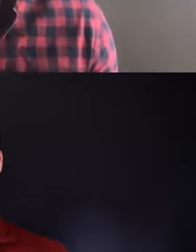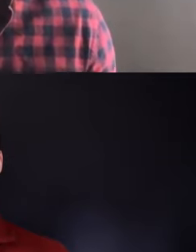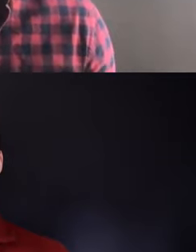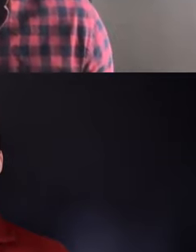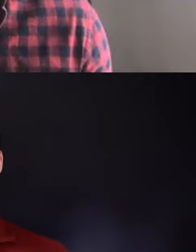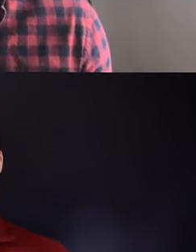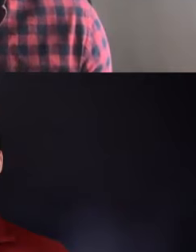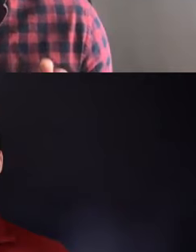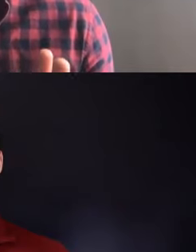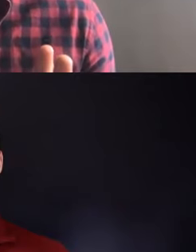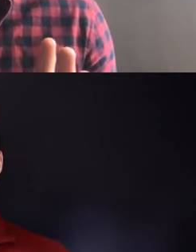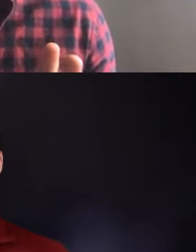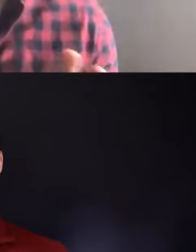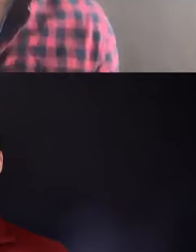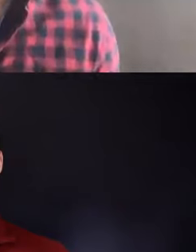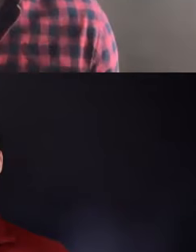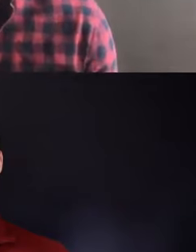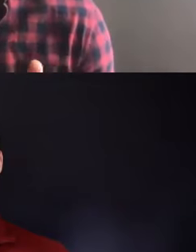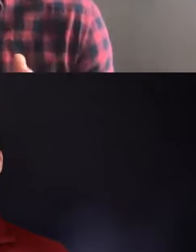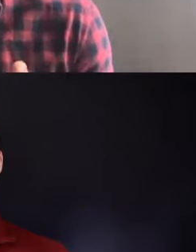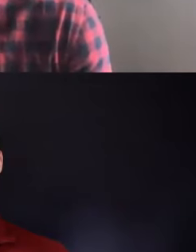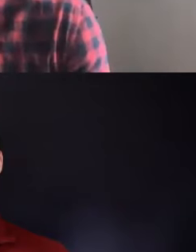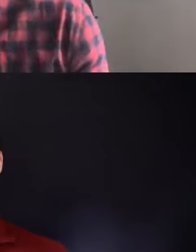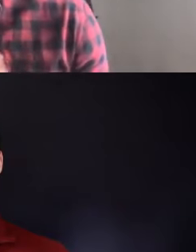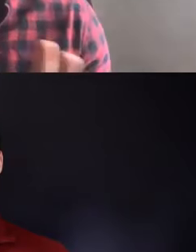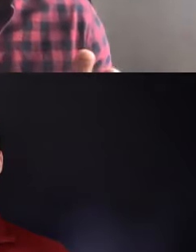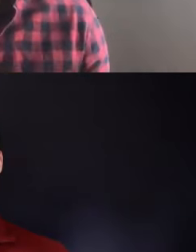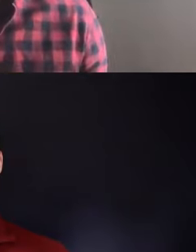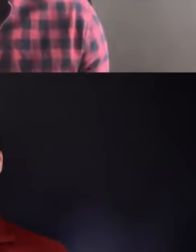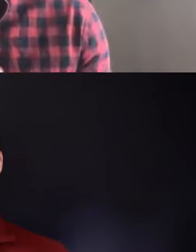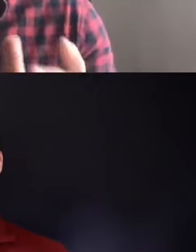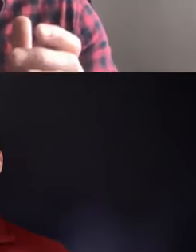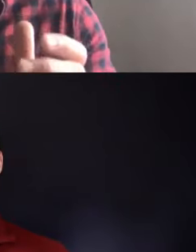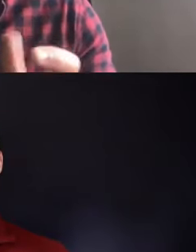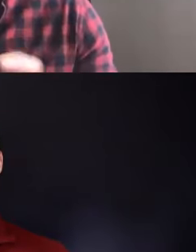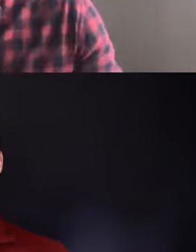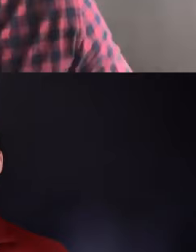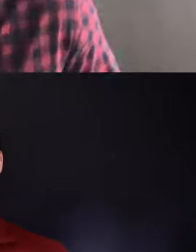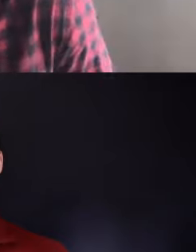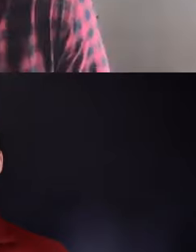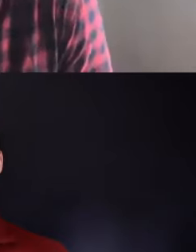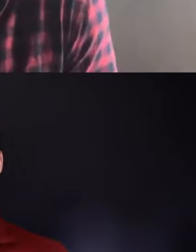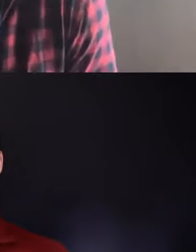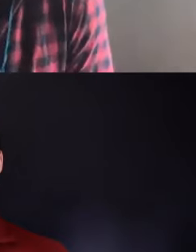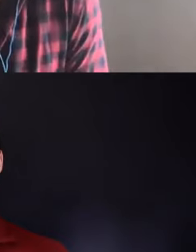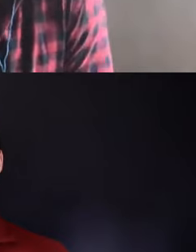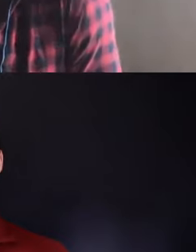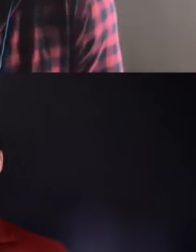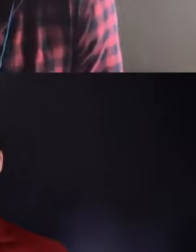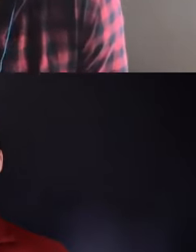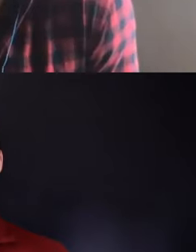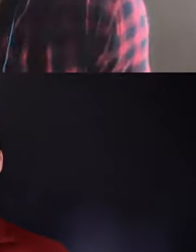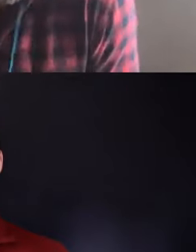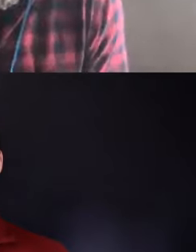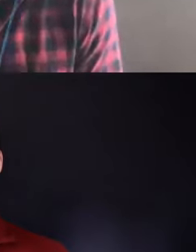to work successfully at different levels of intellectual resolution. So Gladys is, I think,